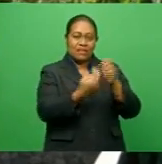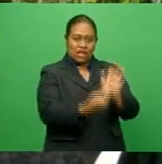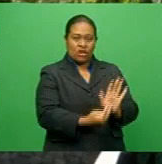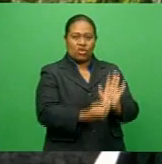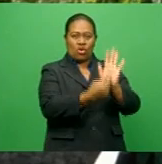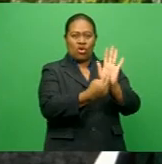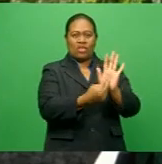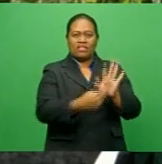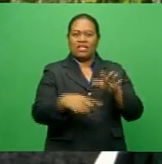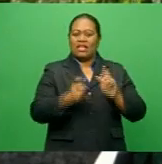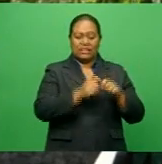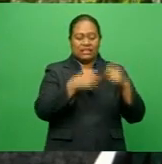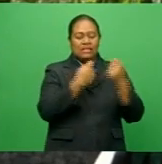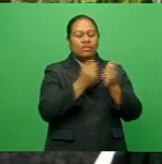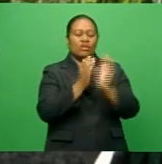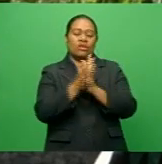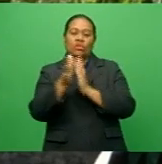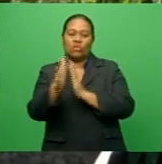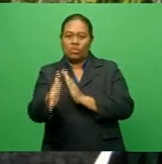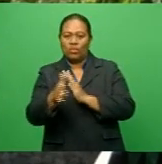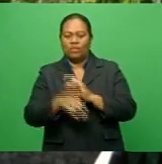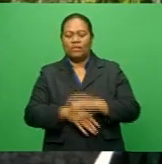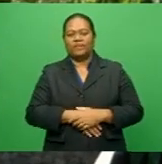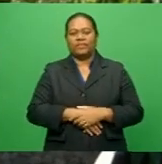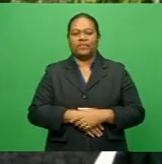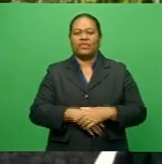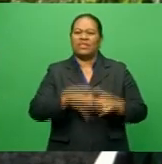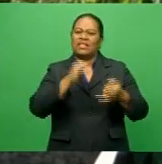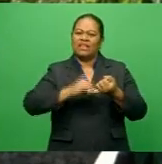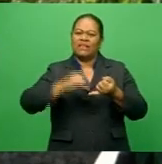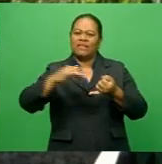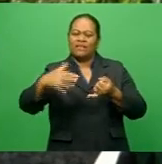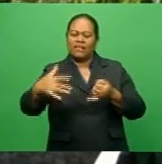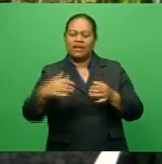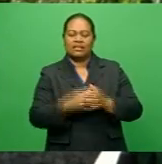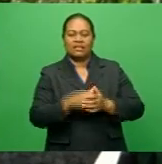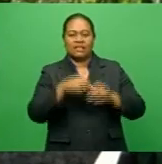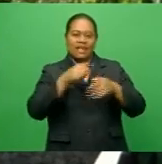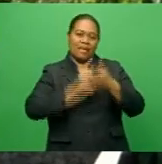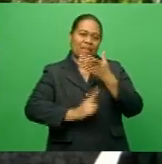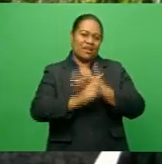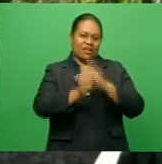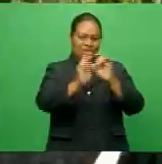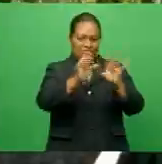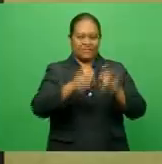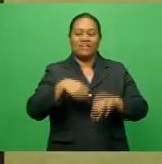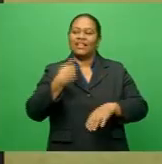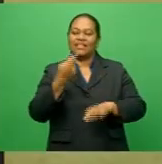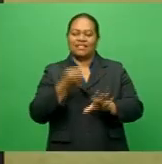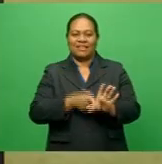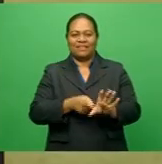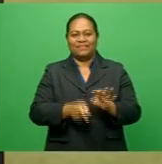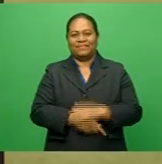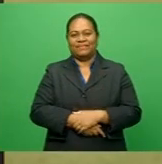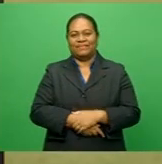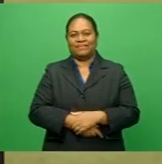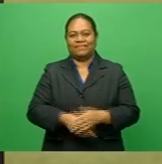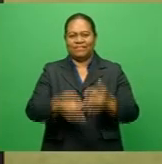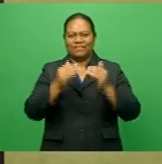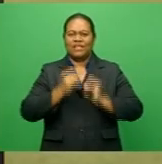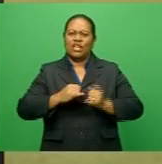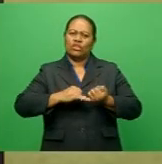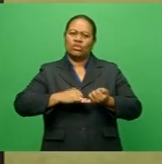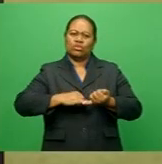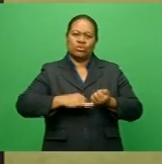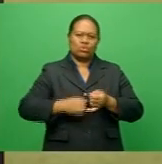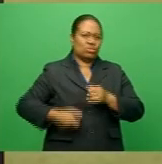team that will play in the Sapphire Series in Australia next year. The Super Bowling